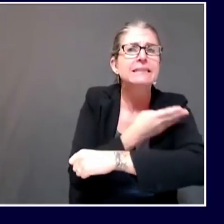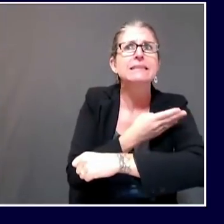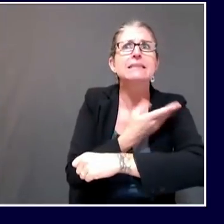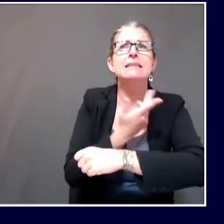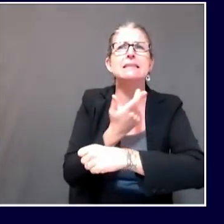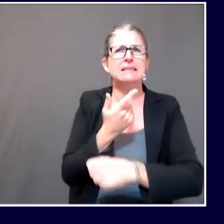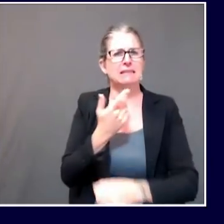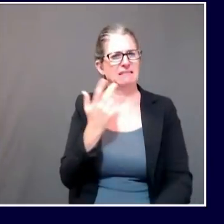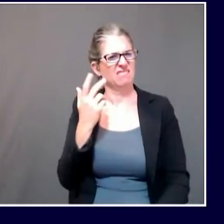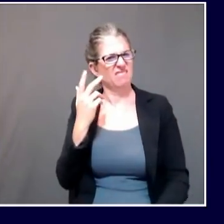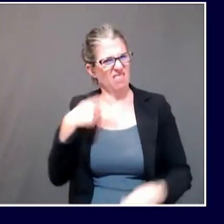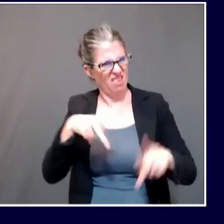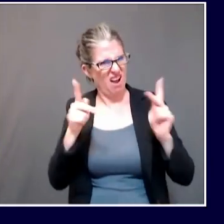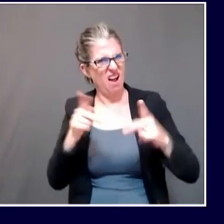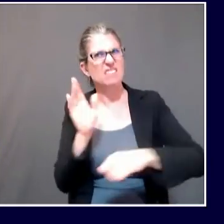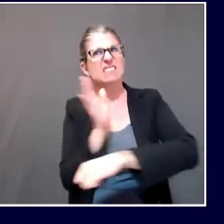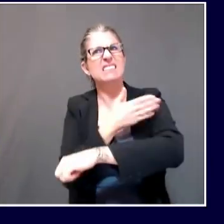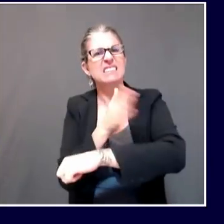sports.